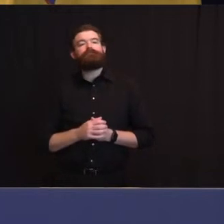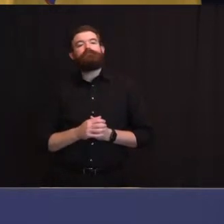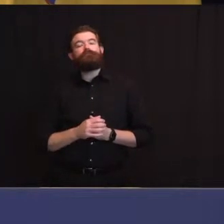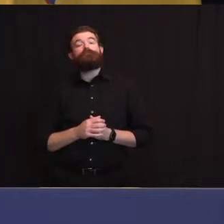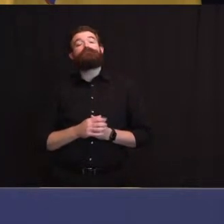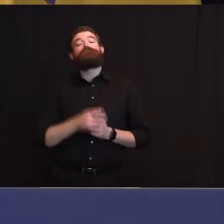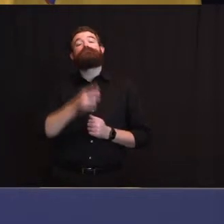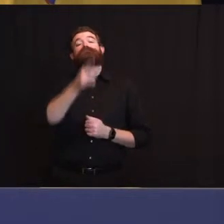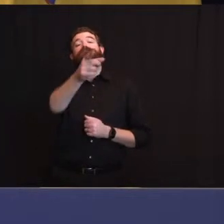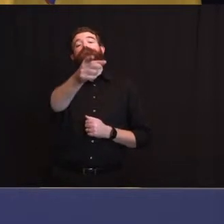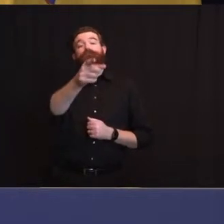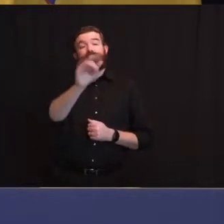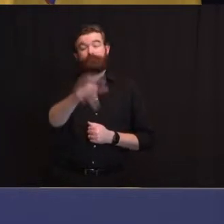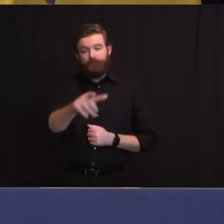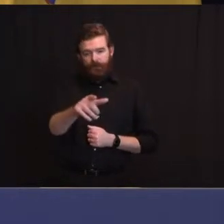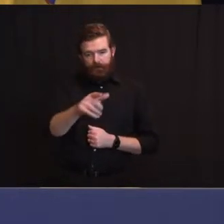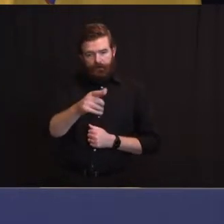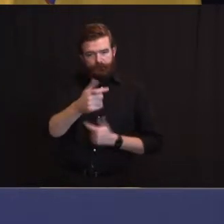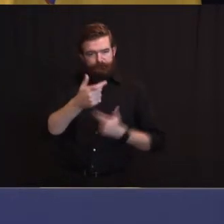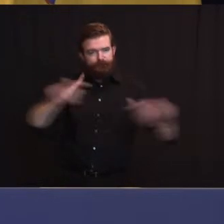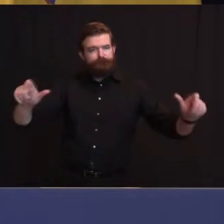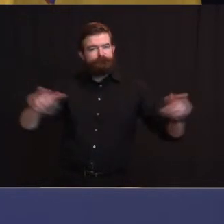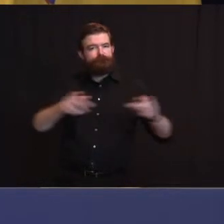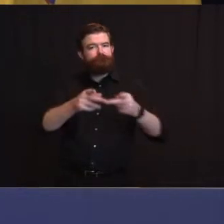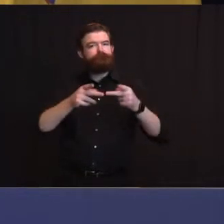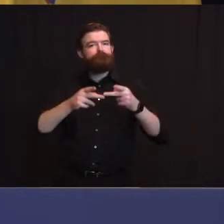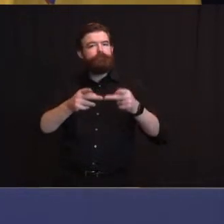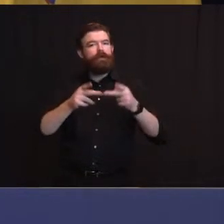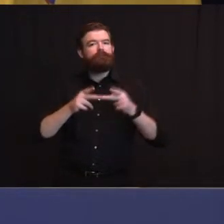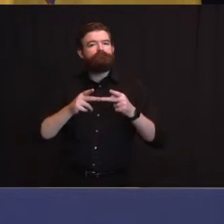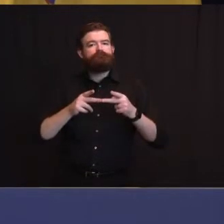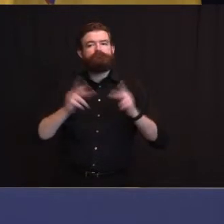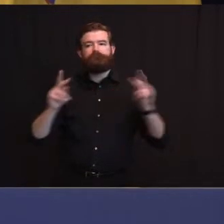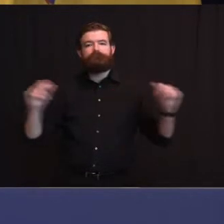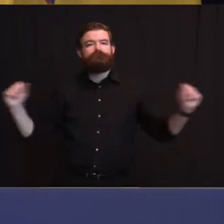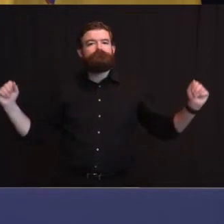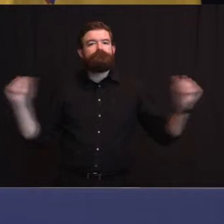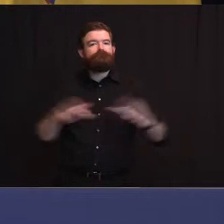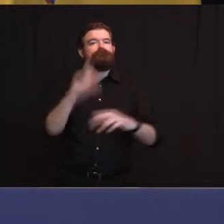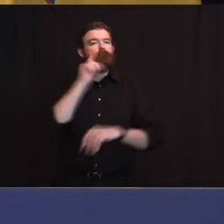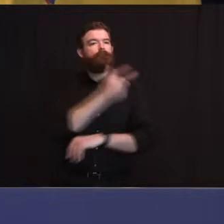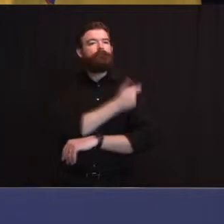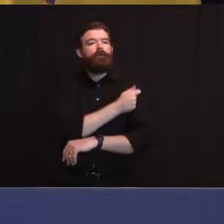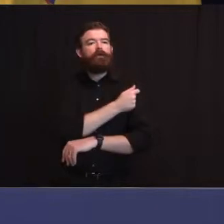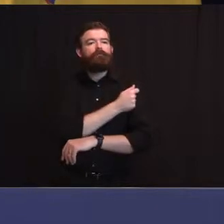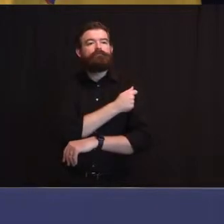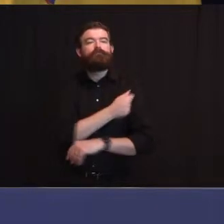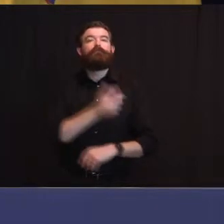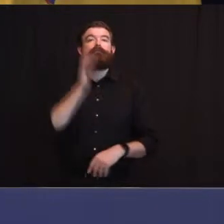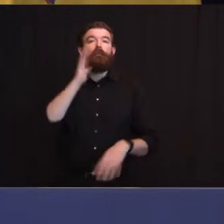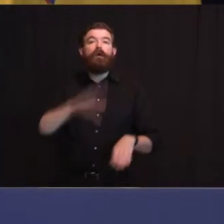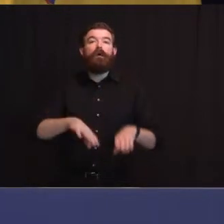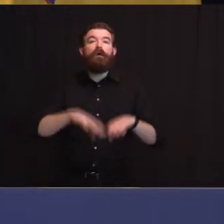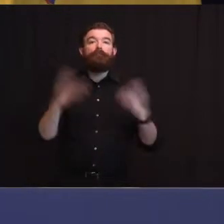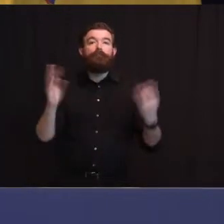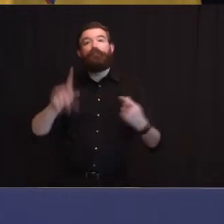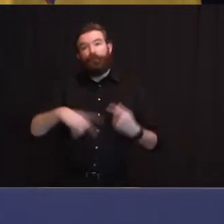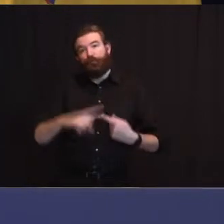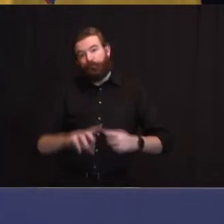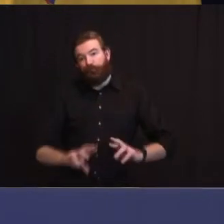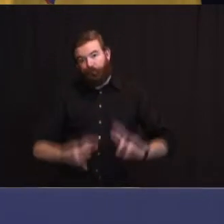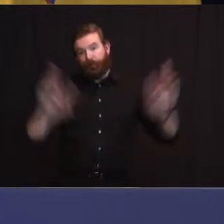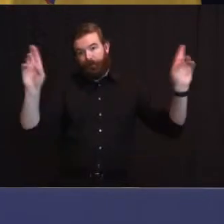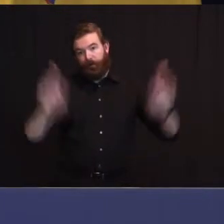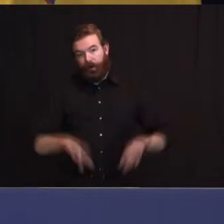way that's precise will be up and running when they're up and running as I said I think by early to mid January but they will